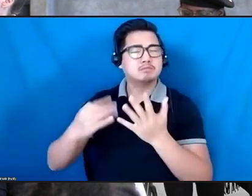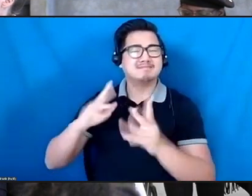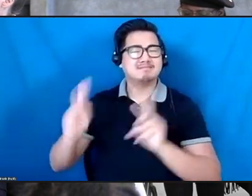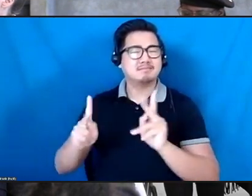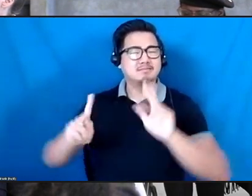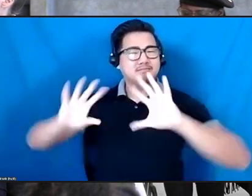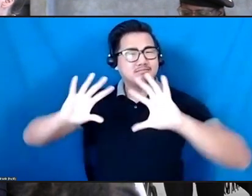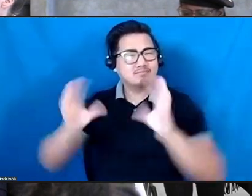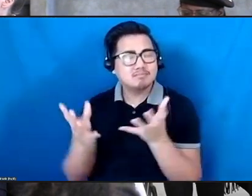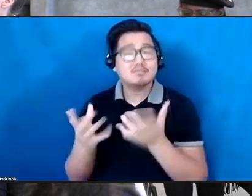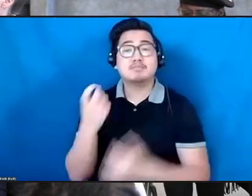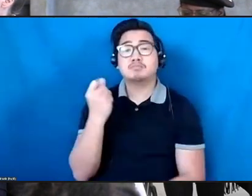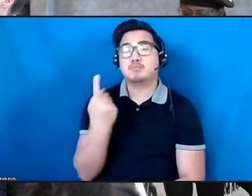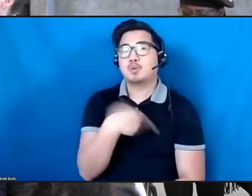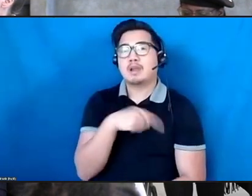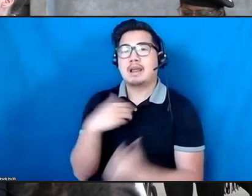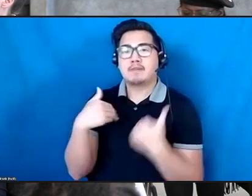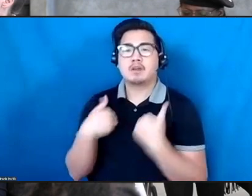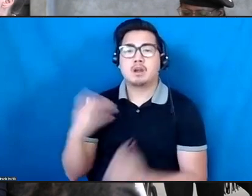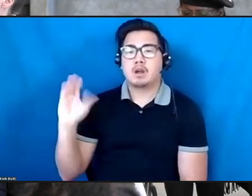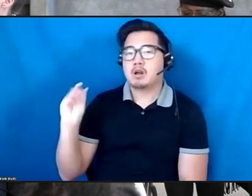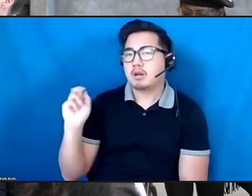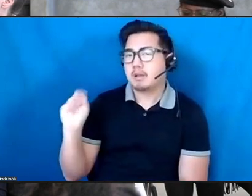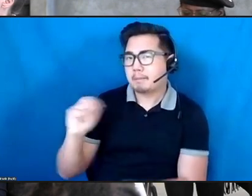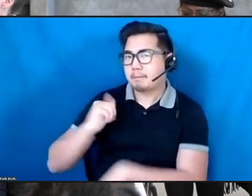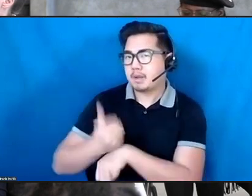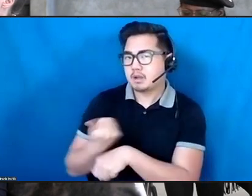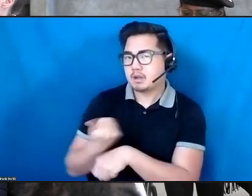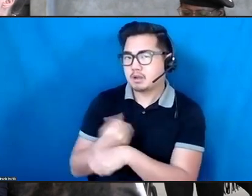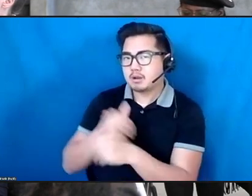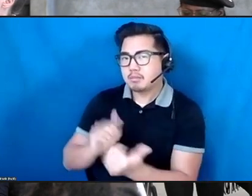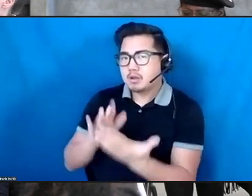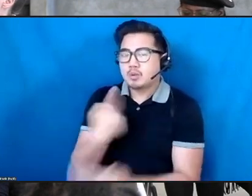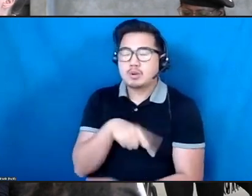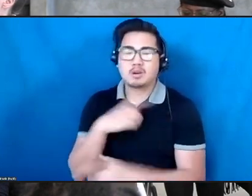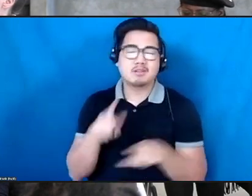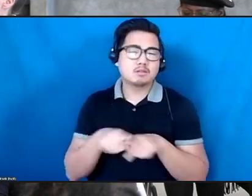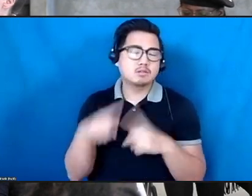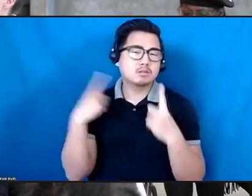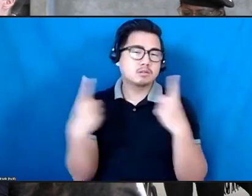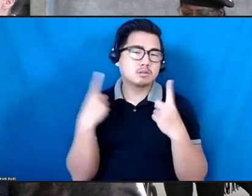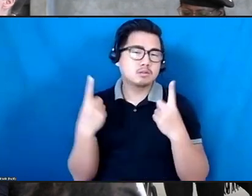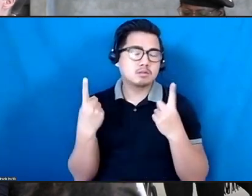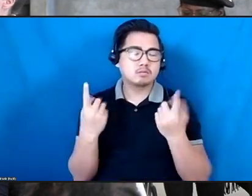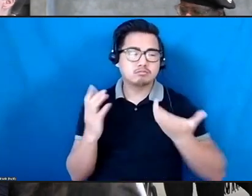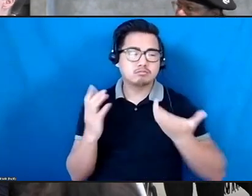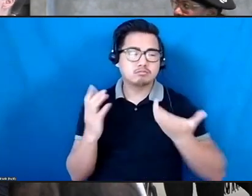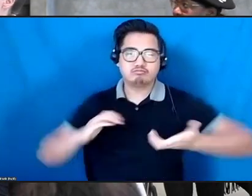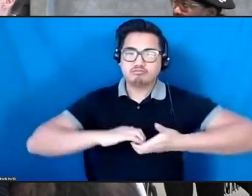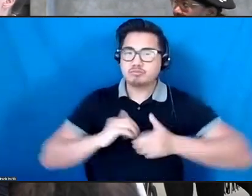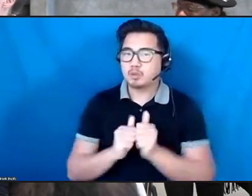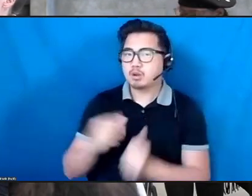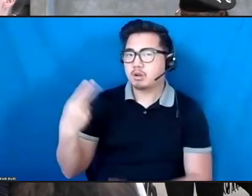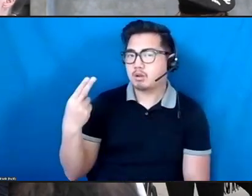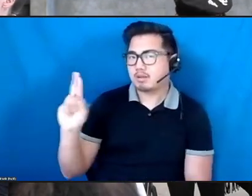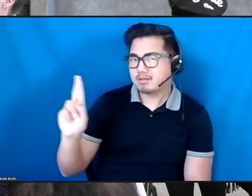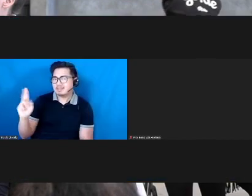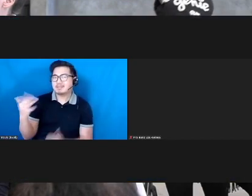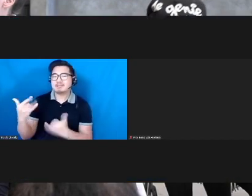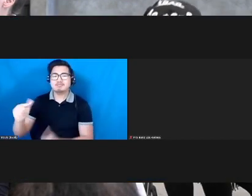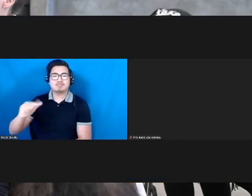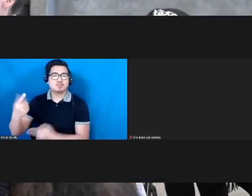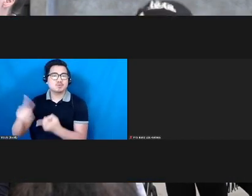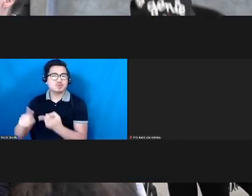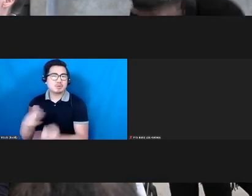and we're currently organizing with the incredible support and thought partnership of HowlRound. And now I'd love to turn it over to my esteemed